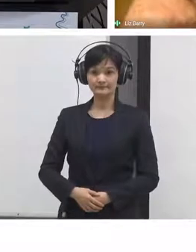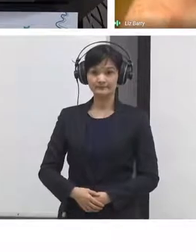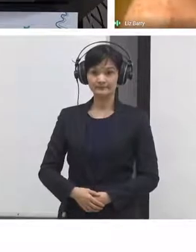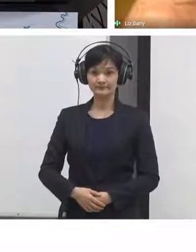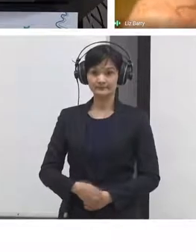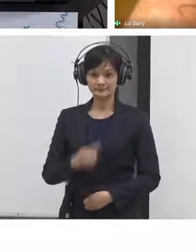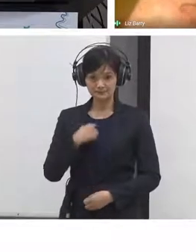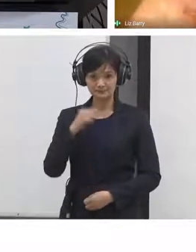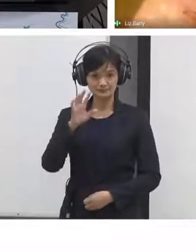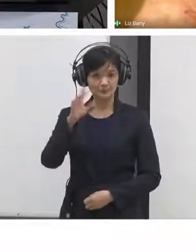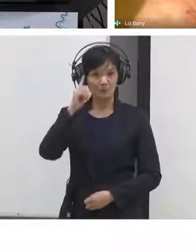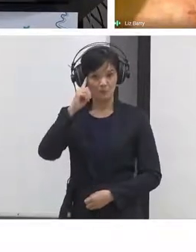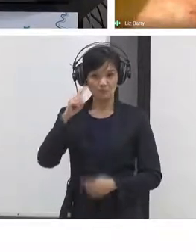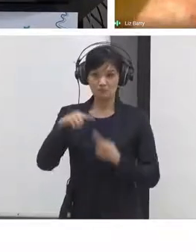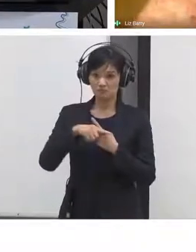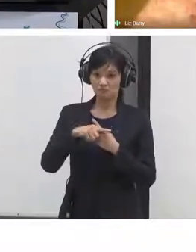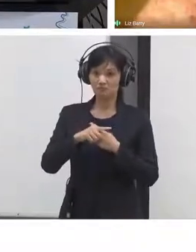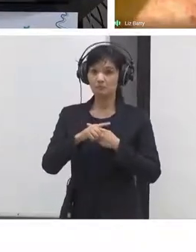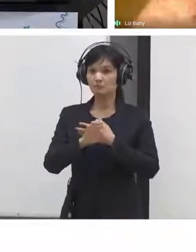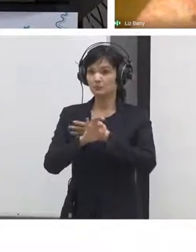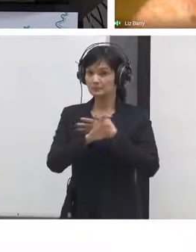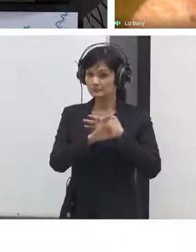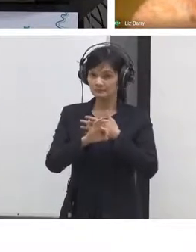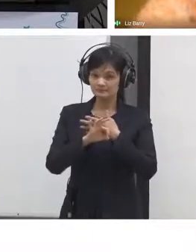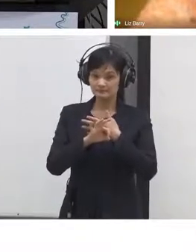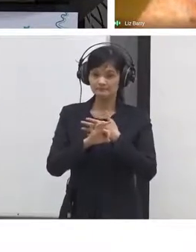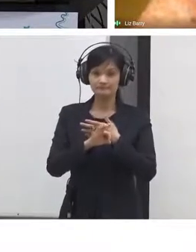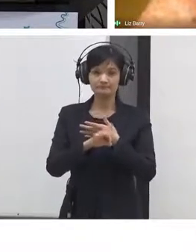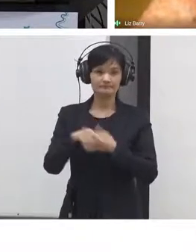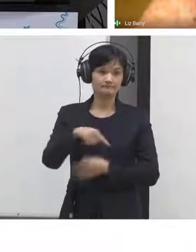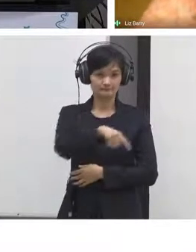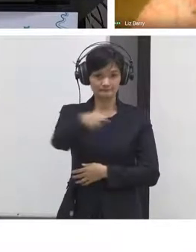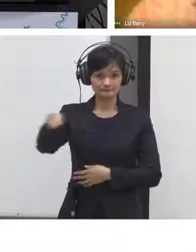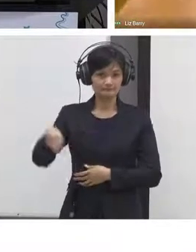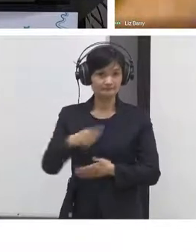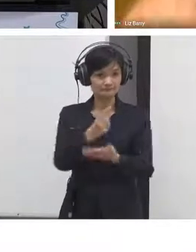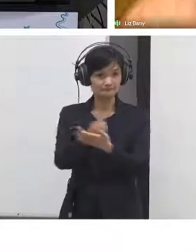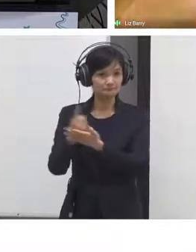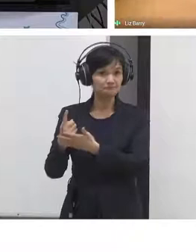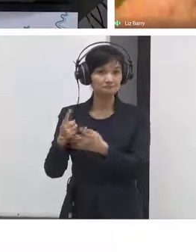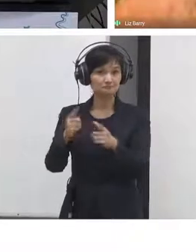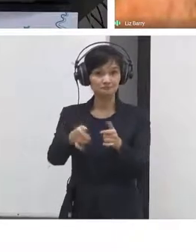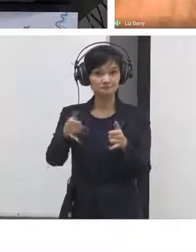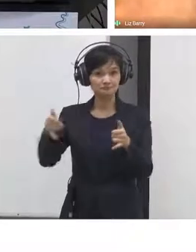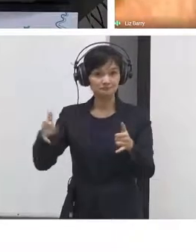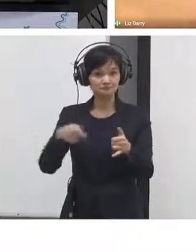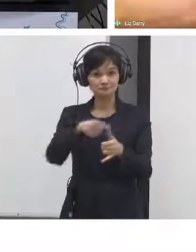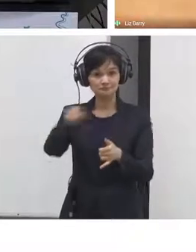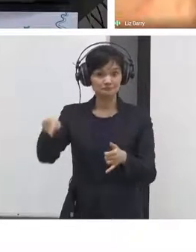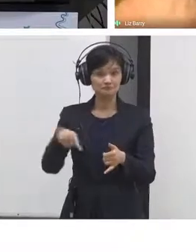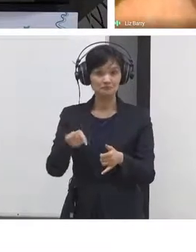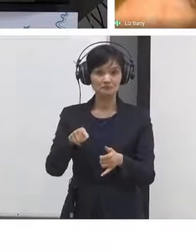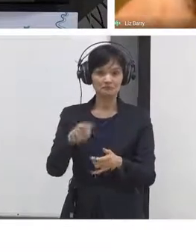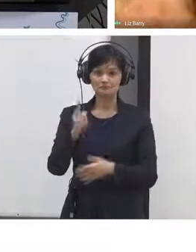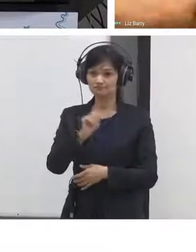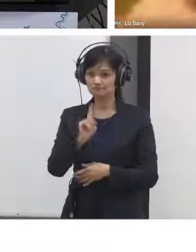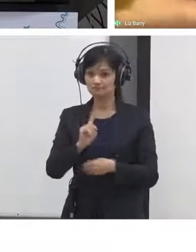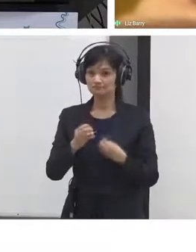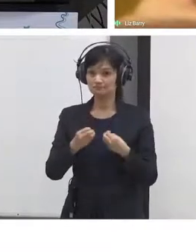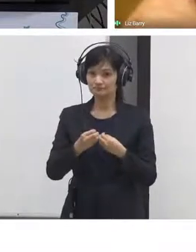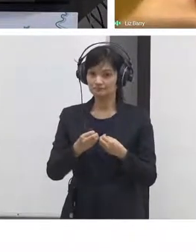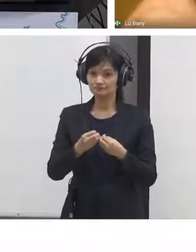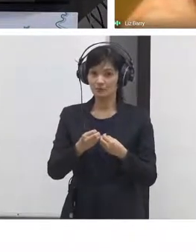where they can make a personally meaningful and unique contribution in the kind of working groups